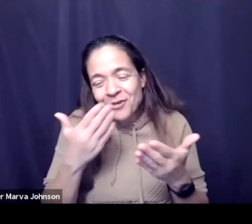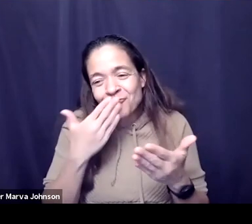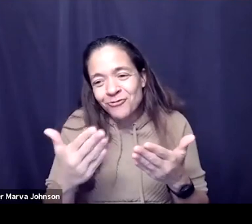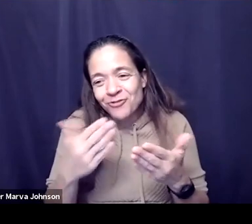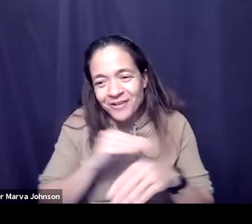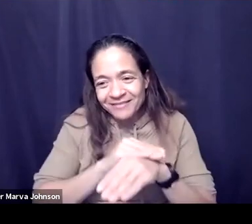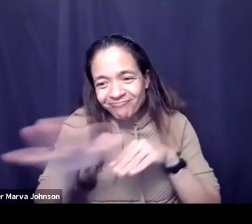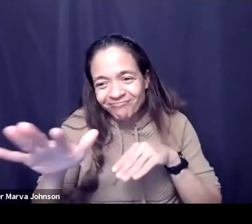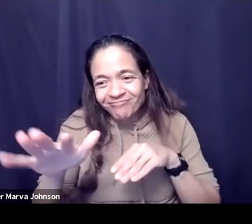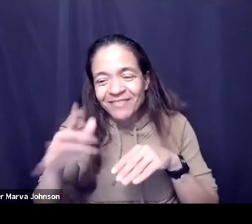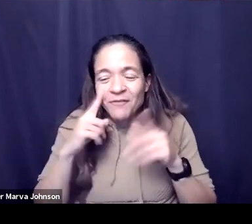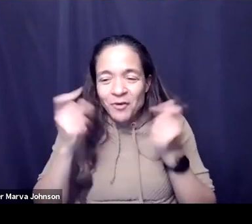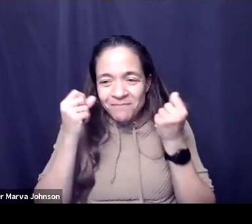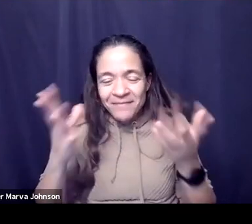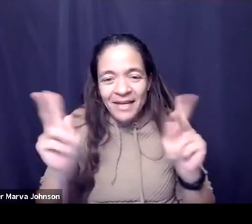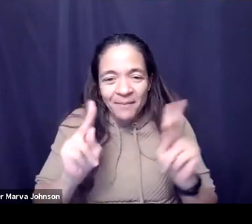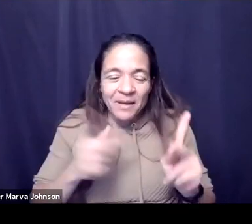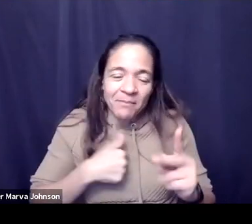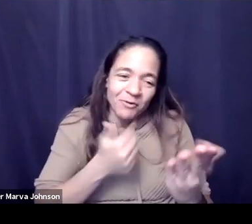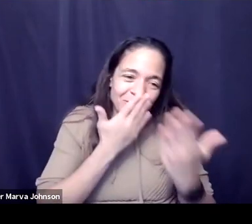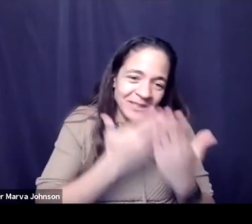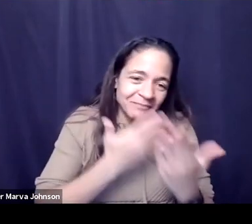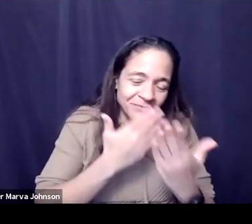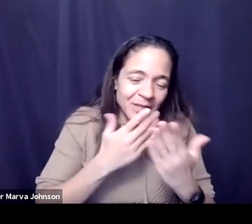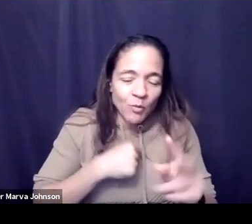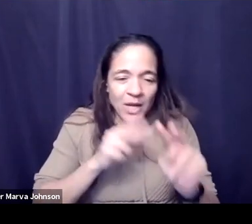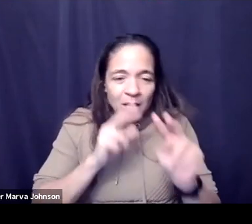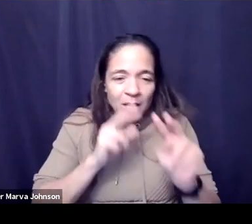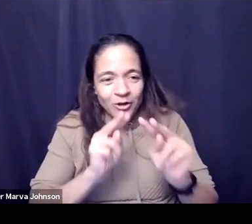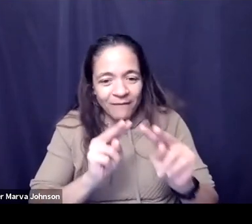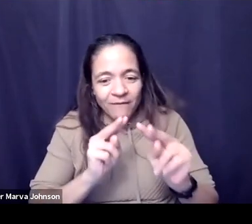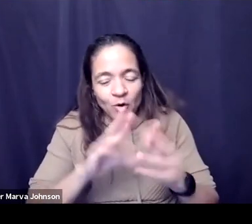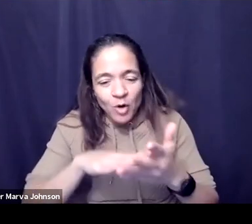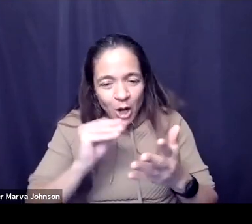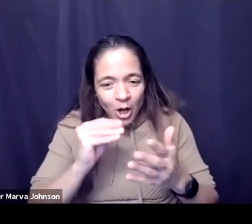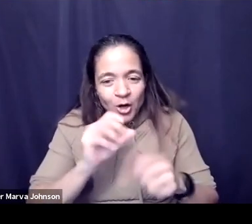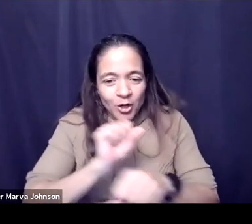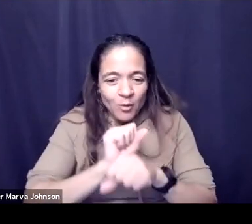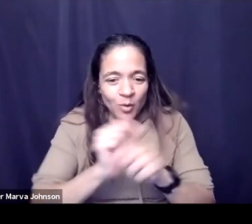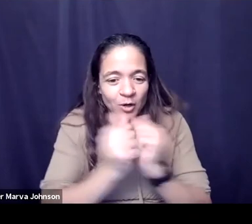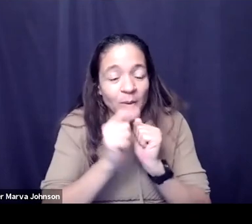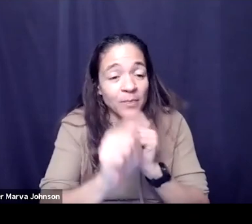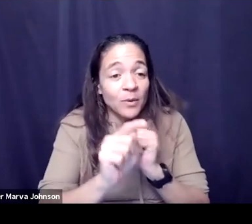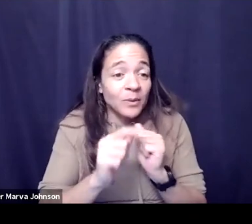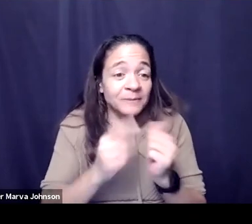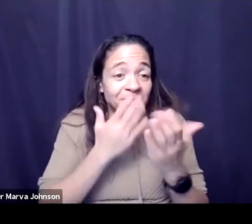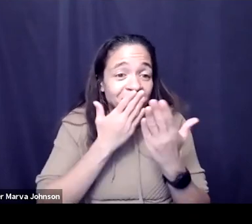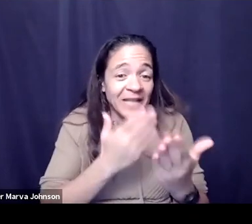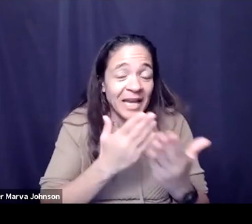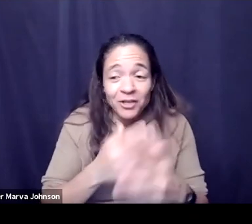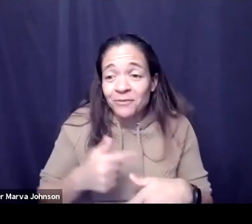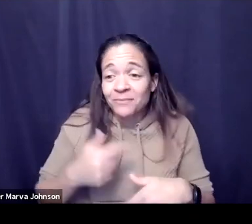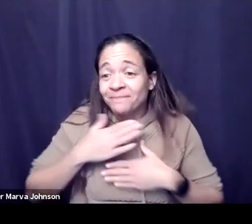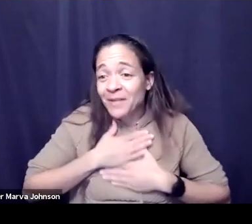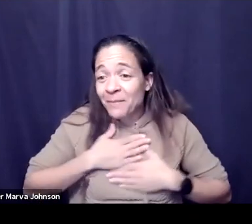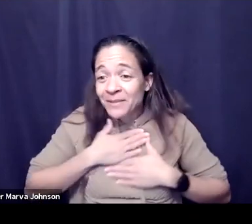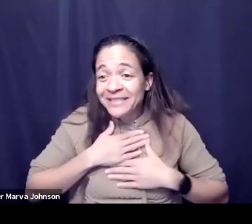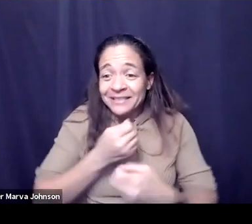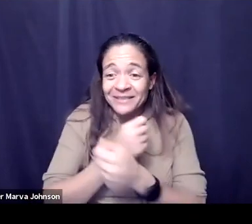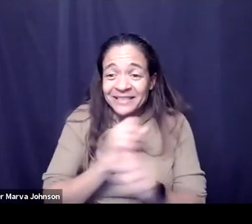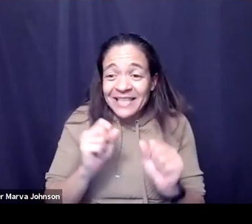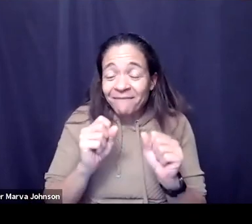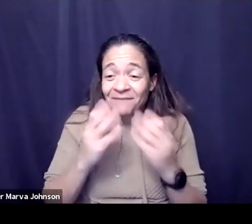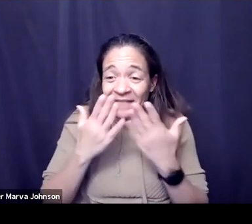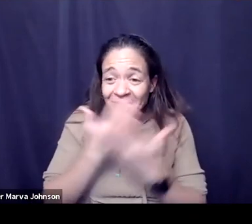and for that we are grateful and we're looking forward to continuing to get to learn and work with you so kevin thank you very much everybody else please be safe and well this